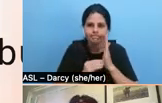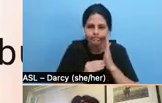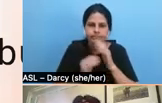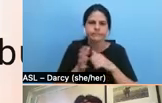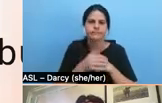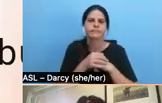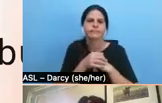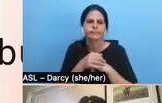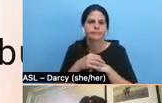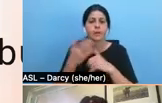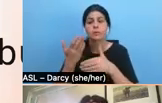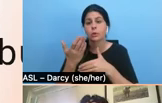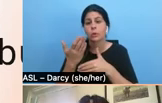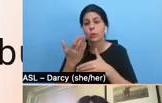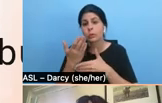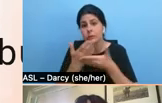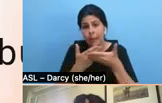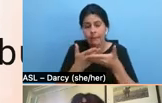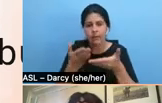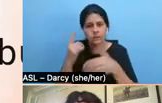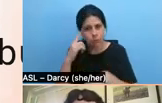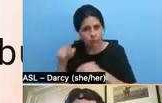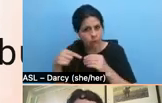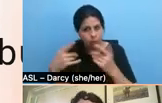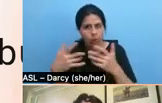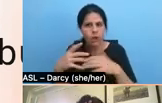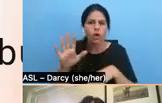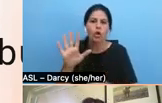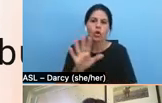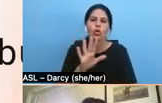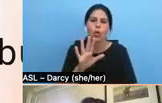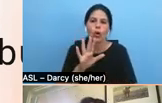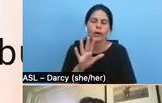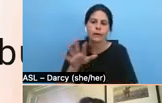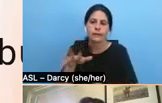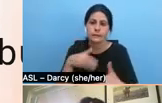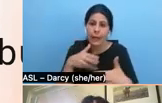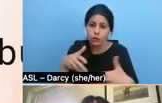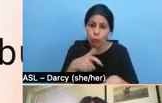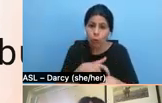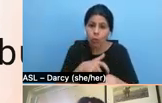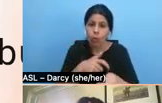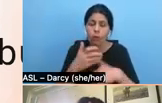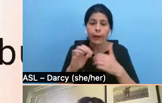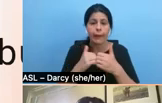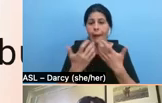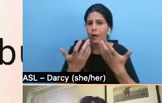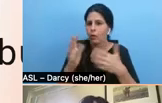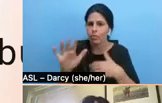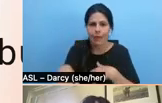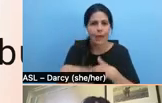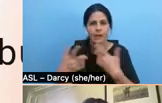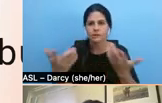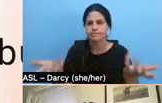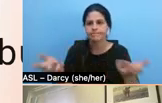and so some things to think about are your schedule and how the schedule informs, um, you know, informs your,